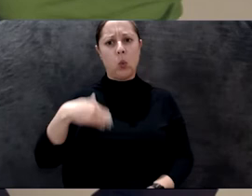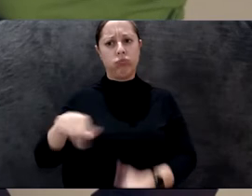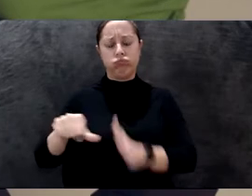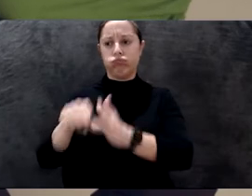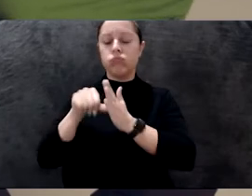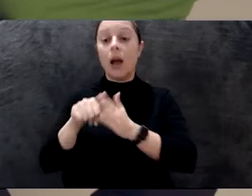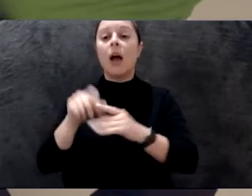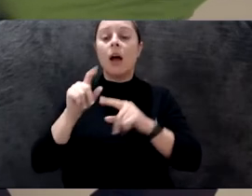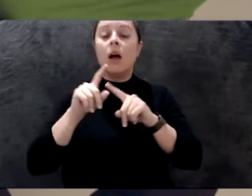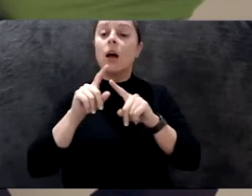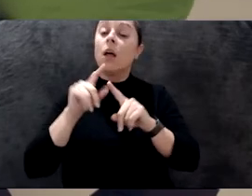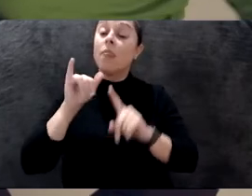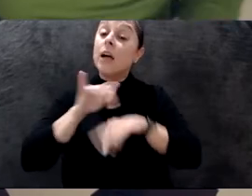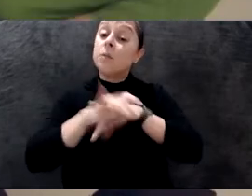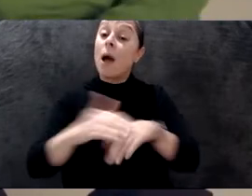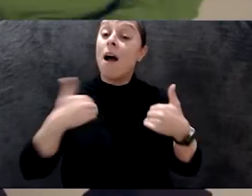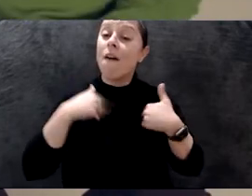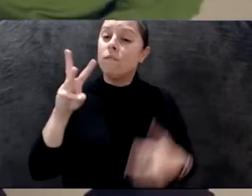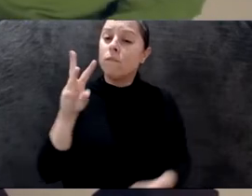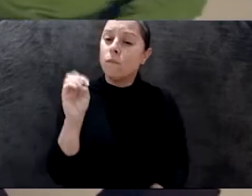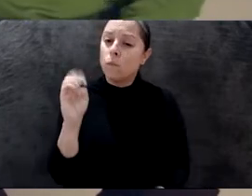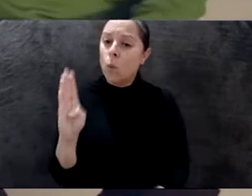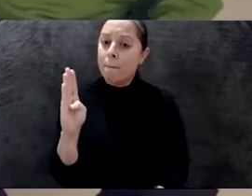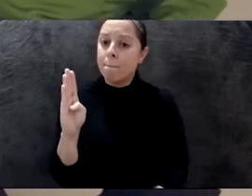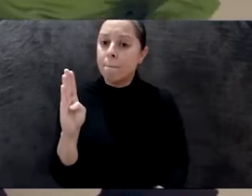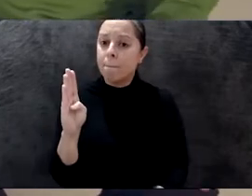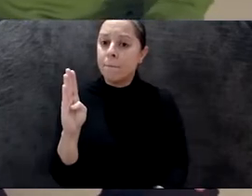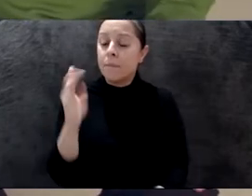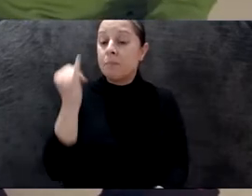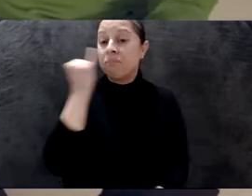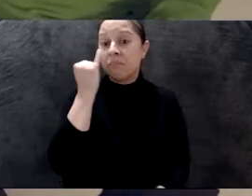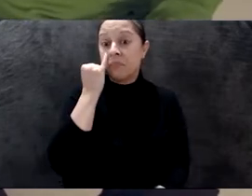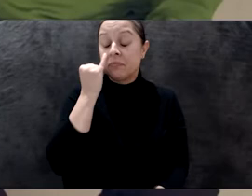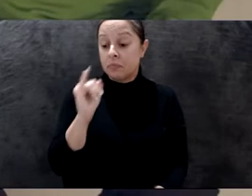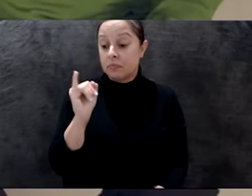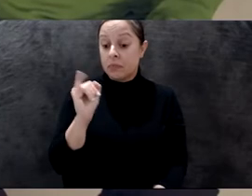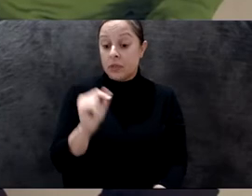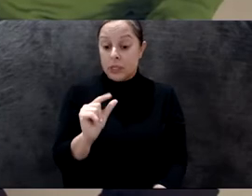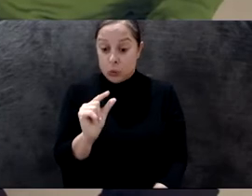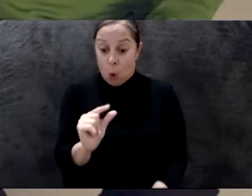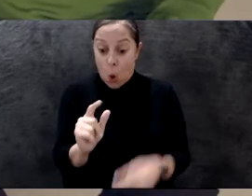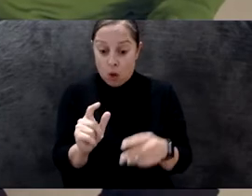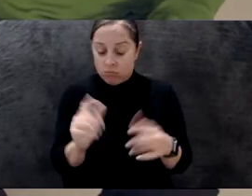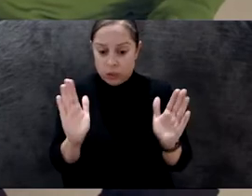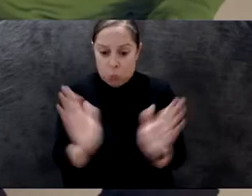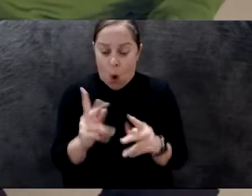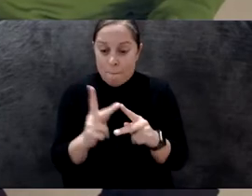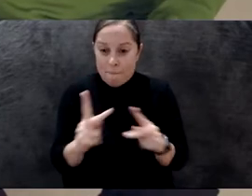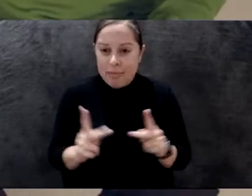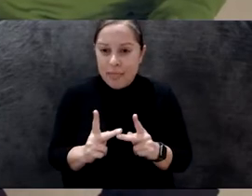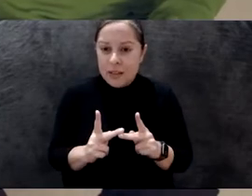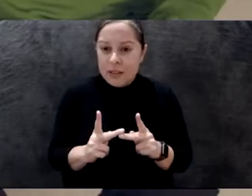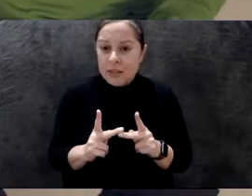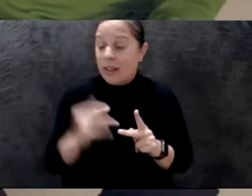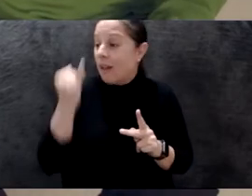for example, if it is a very small place and is not able to weave, even if you place a mosquito or a cricket quite